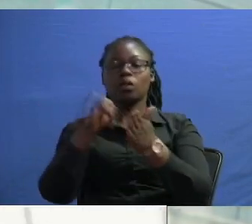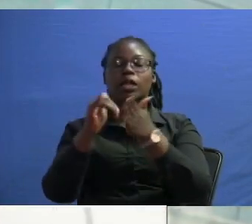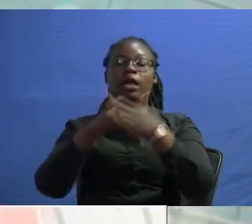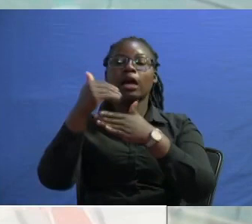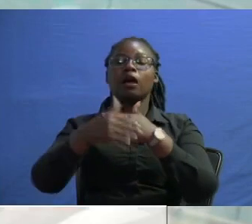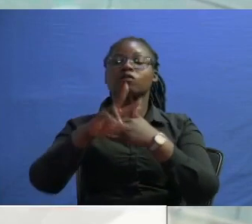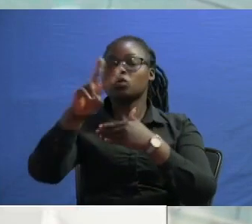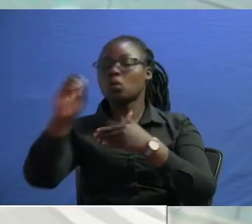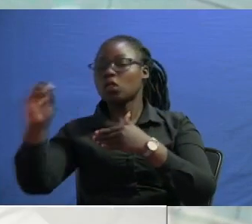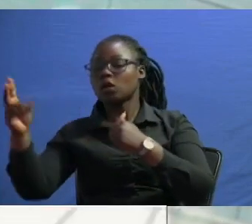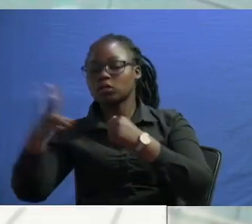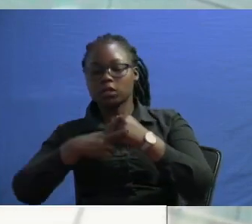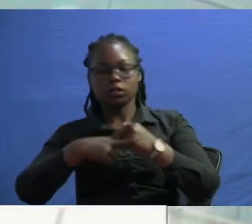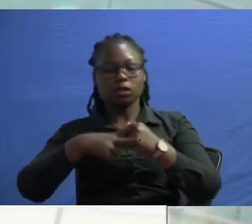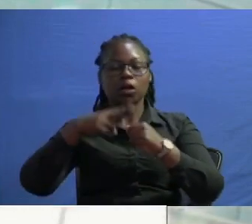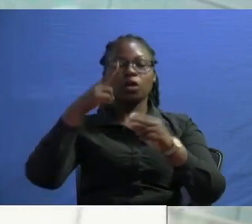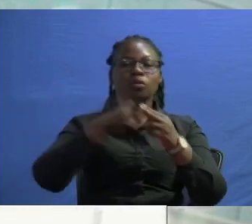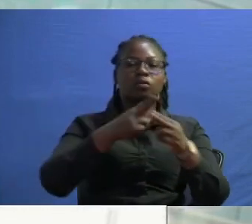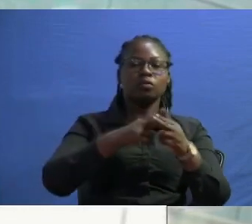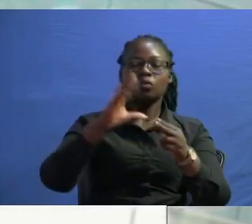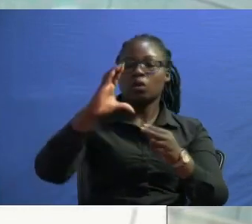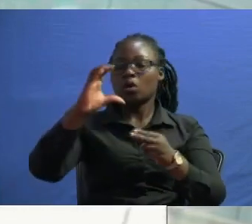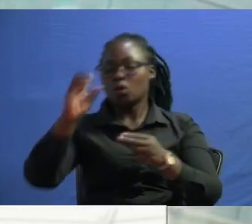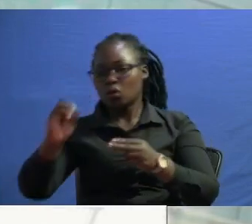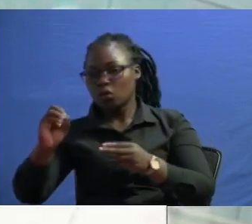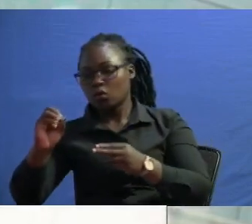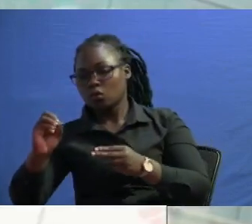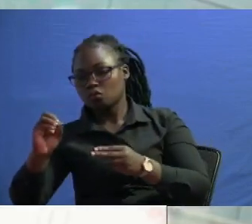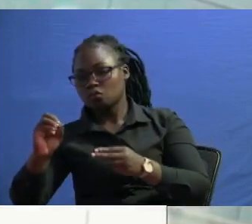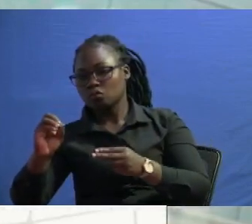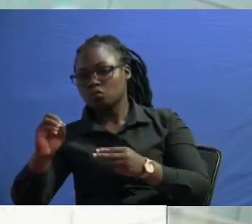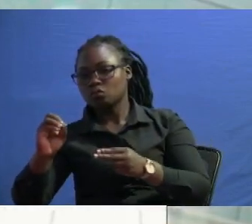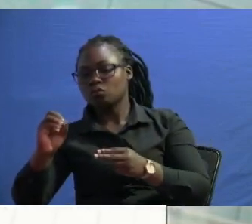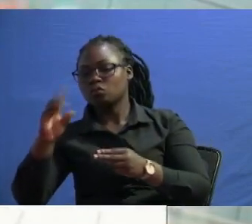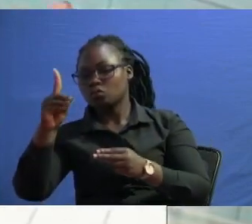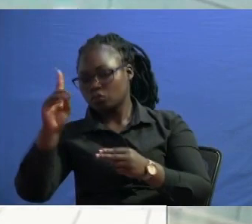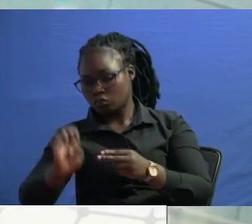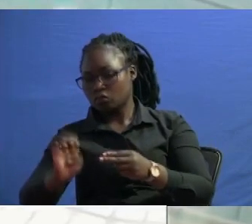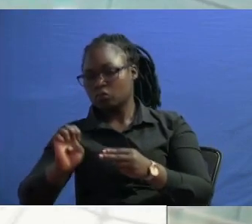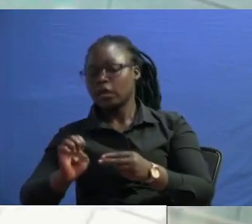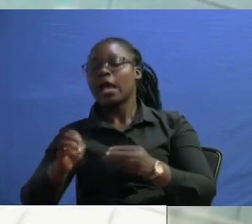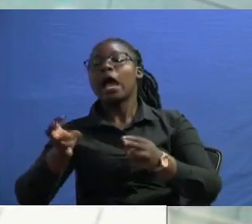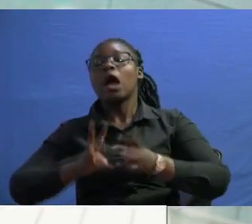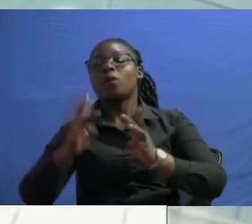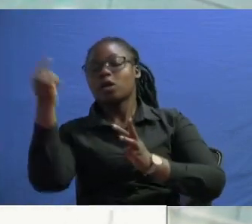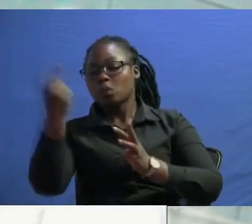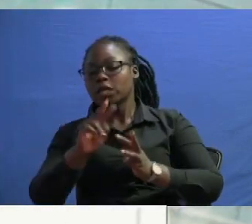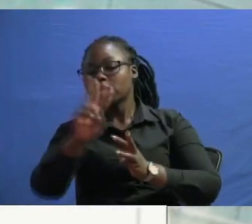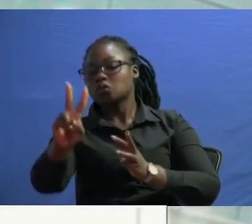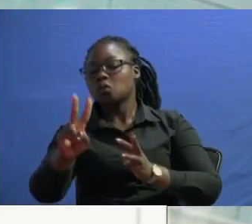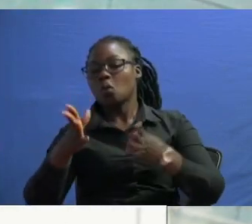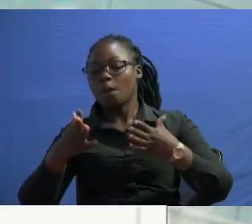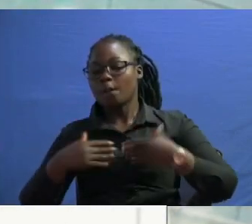there was a there was what was called accord national accord this national accord was in a way to bring the two parties together